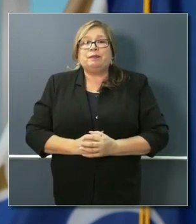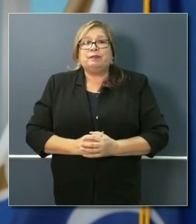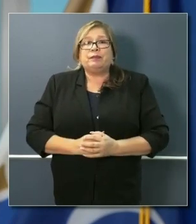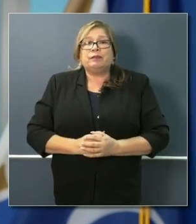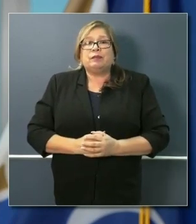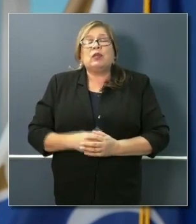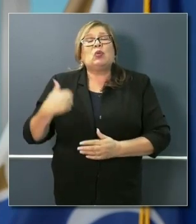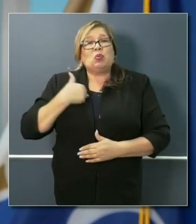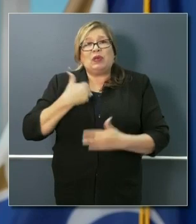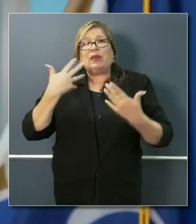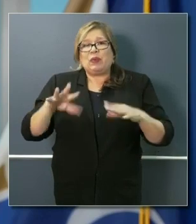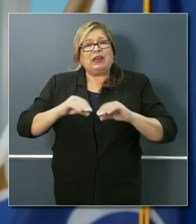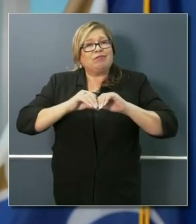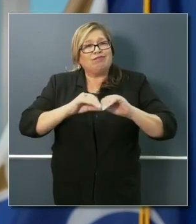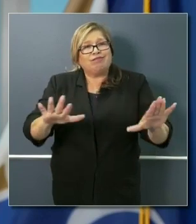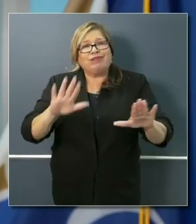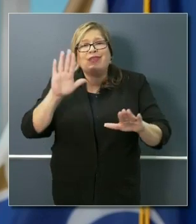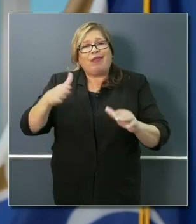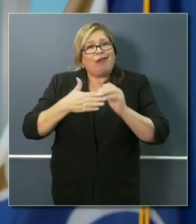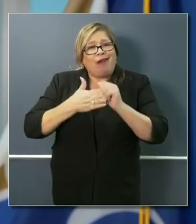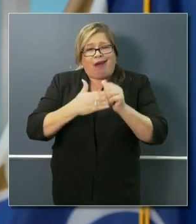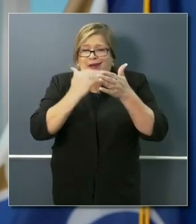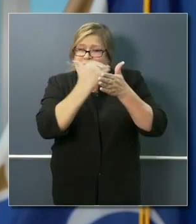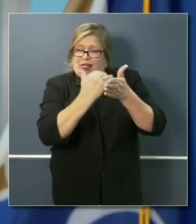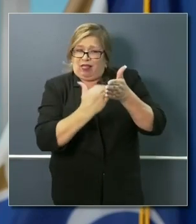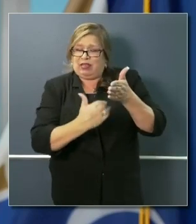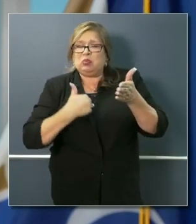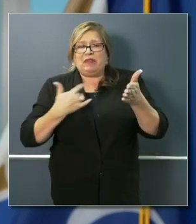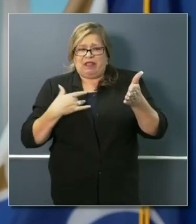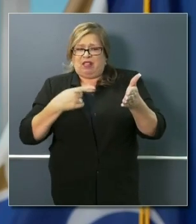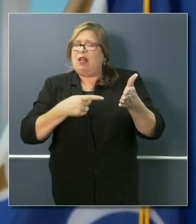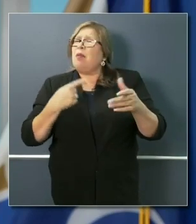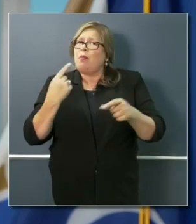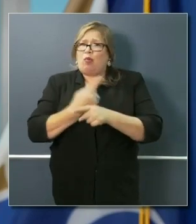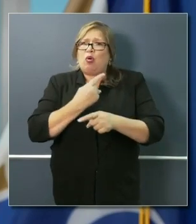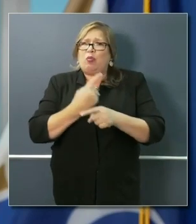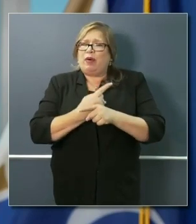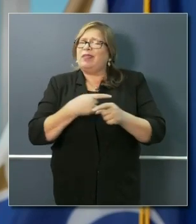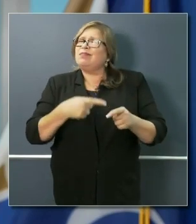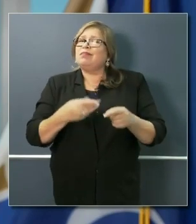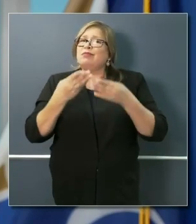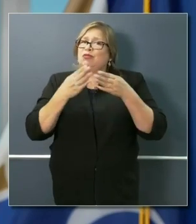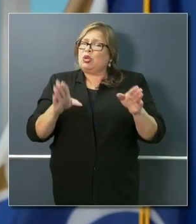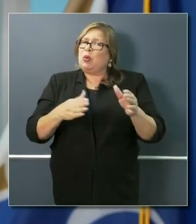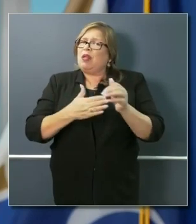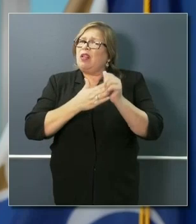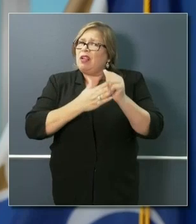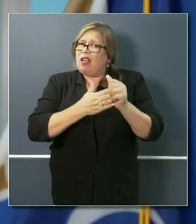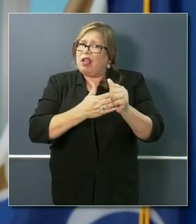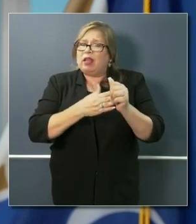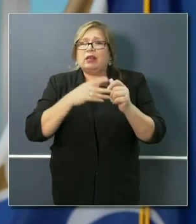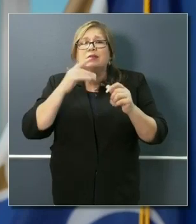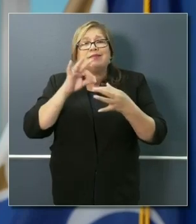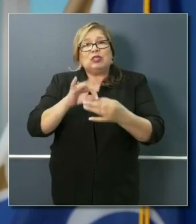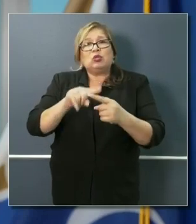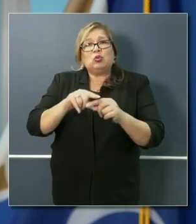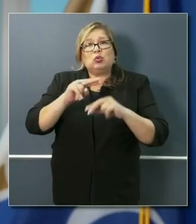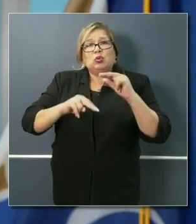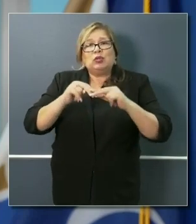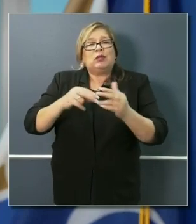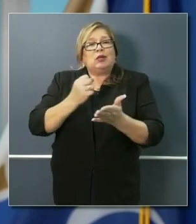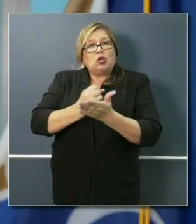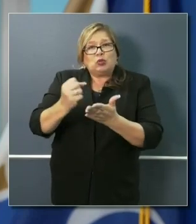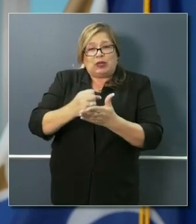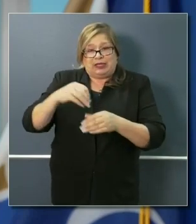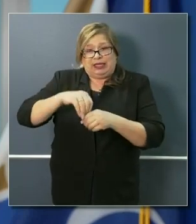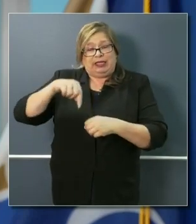We put out guidelines a few weeks ago that we think are appropriate as baseline guidelines as it relates to construction in the